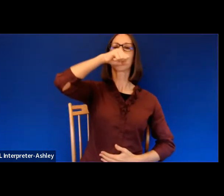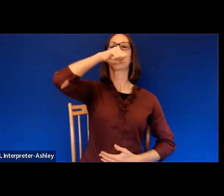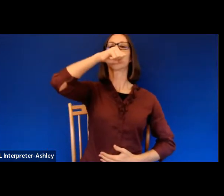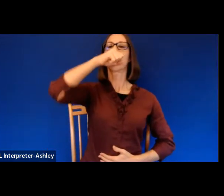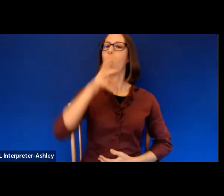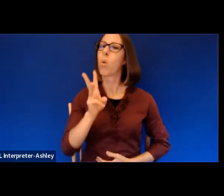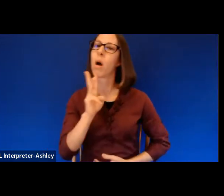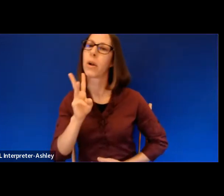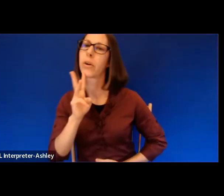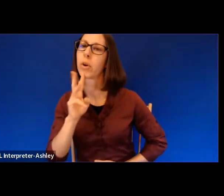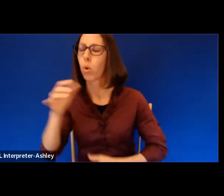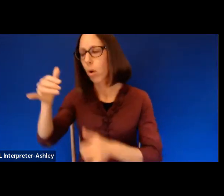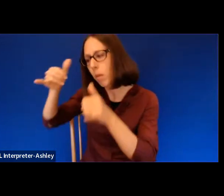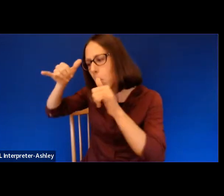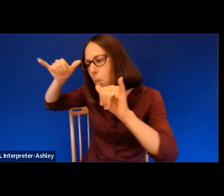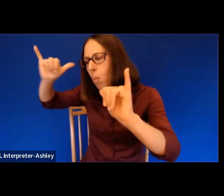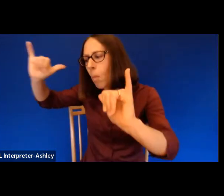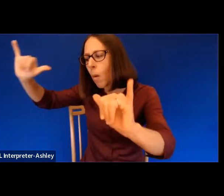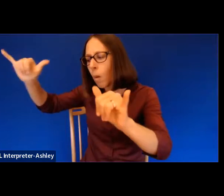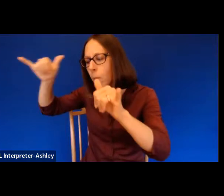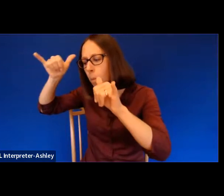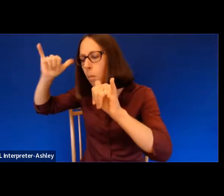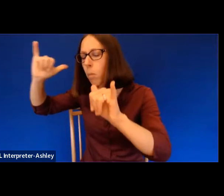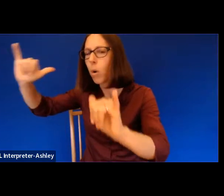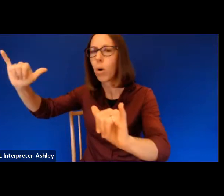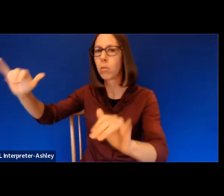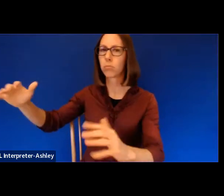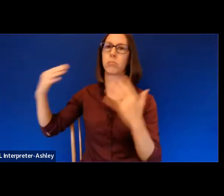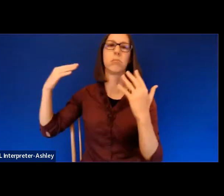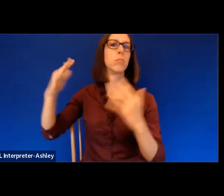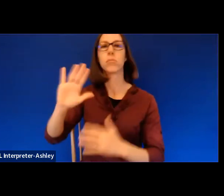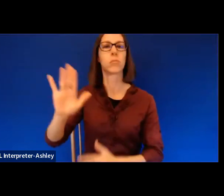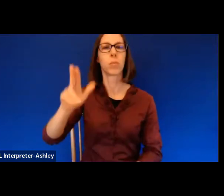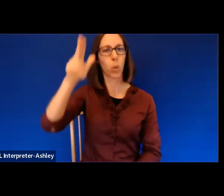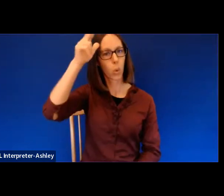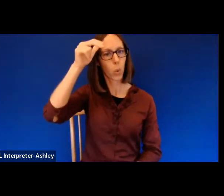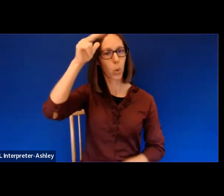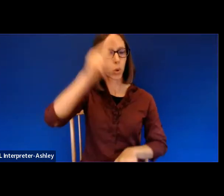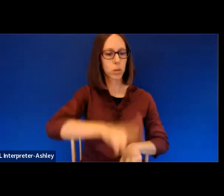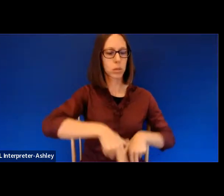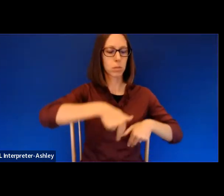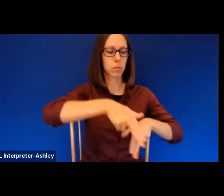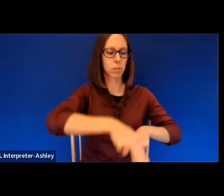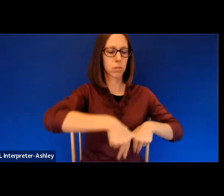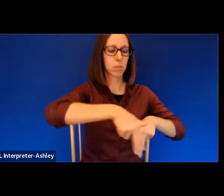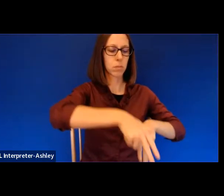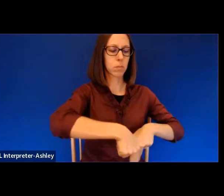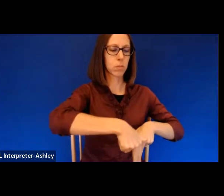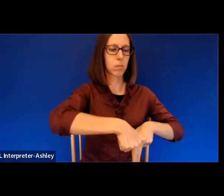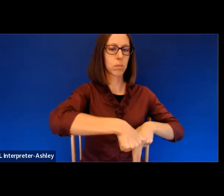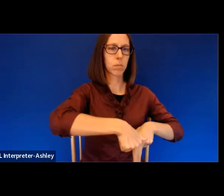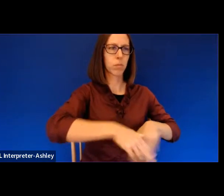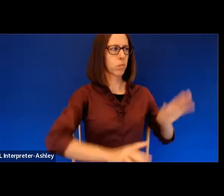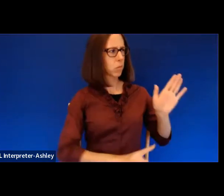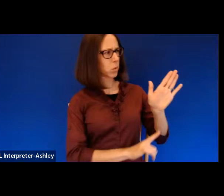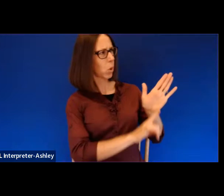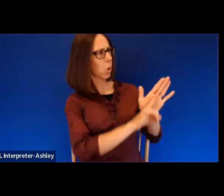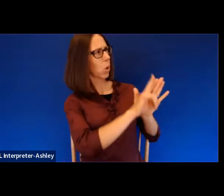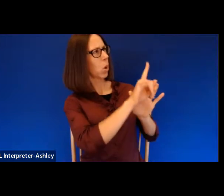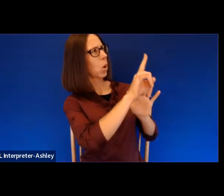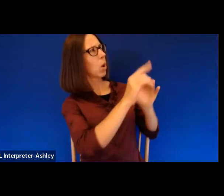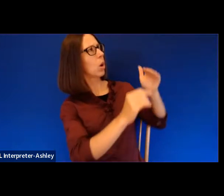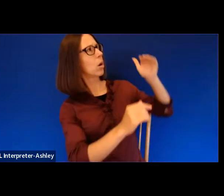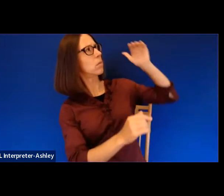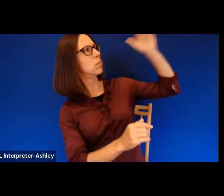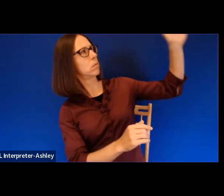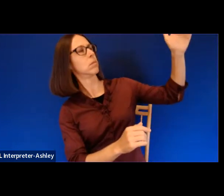to make themselves known. Instead the horses standing almost fifteen hands high. Like regret